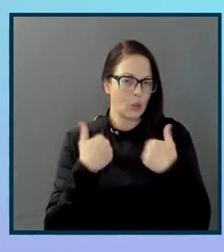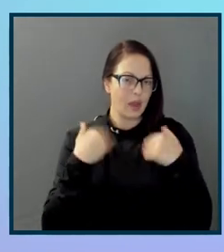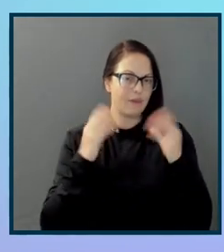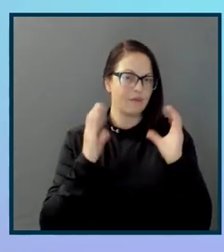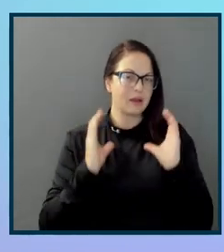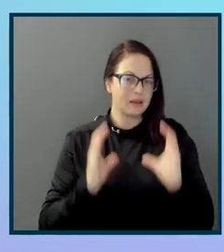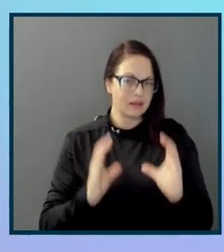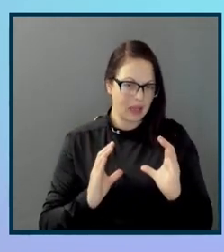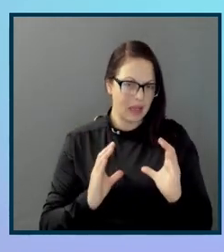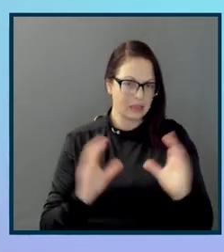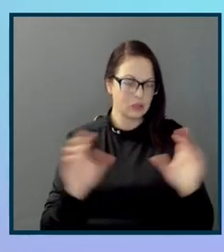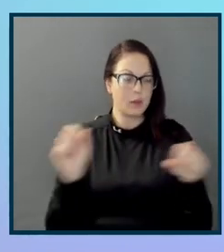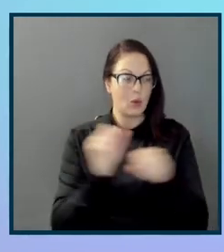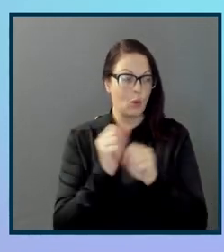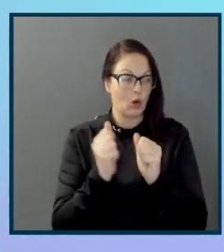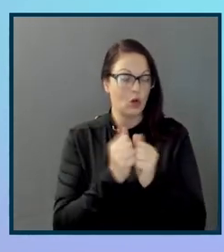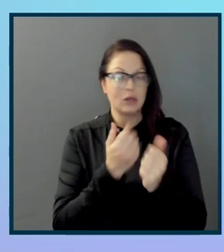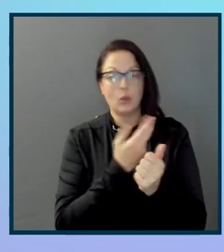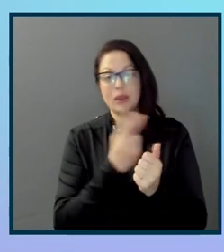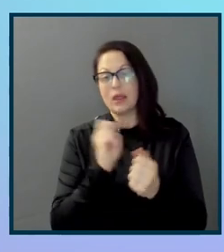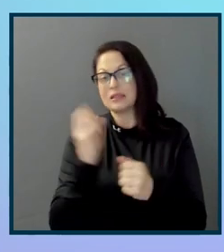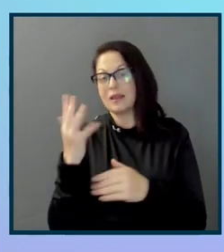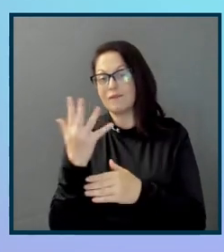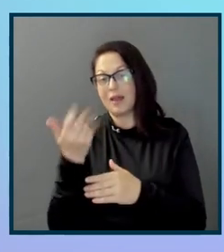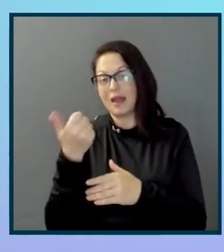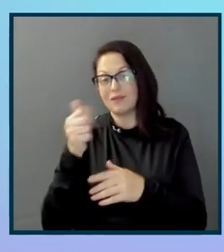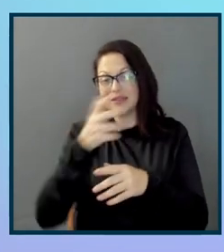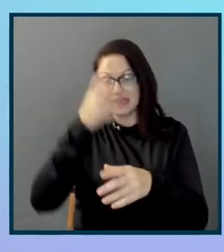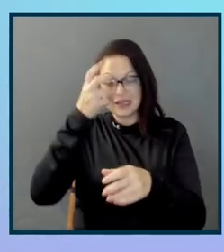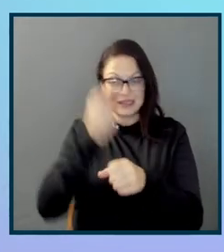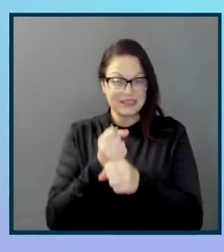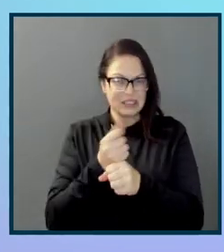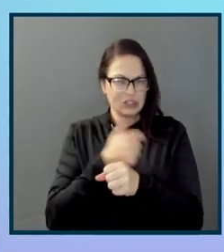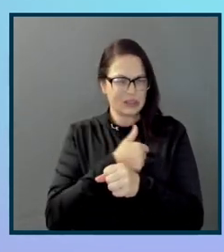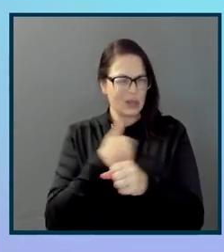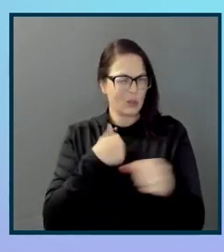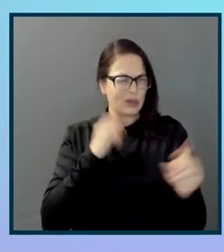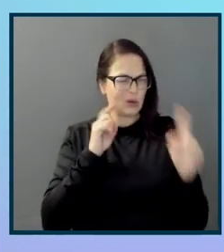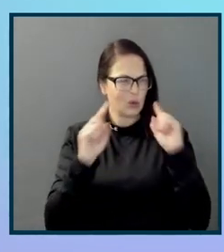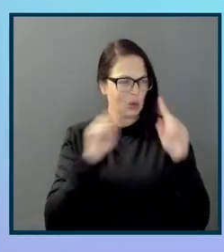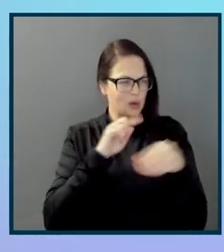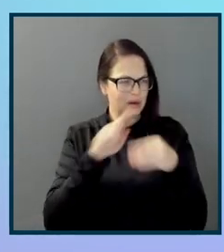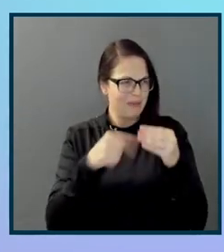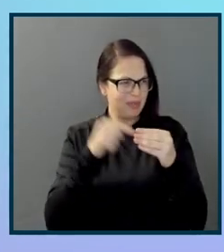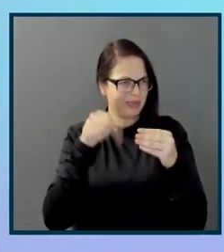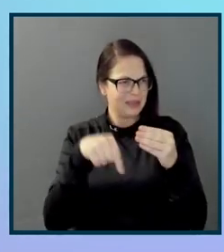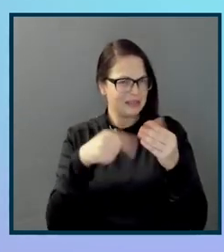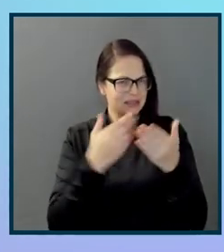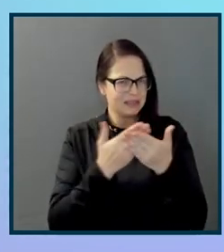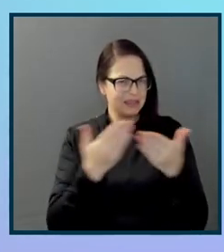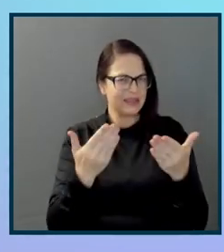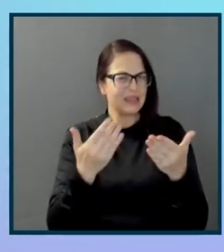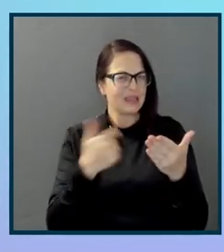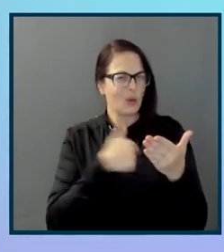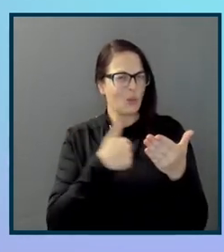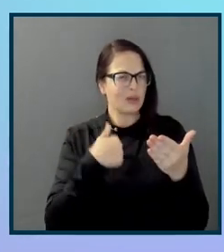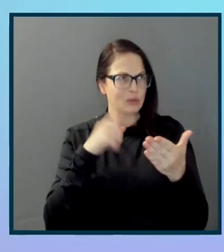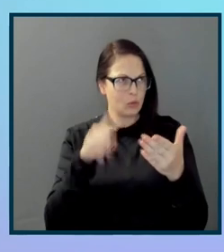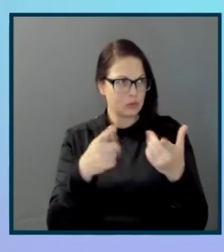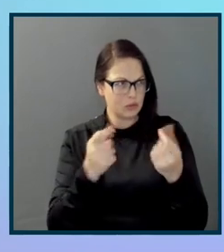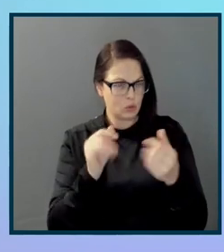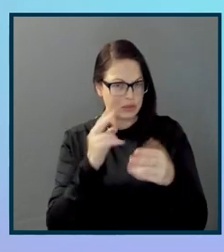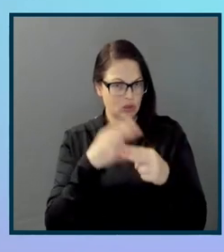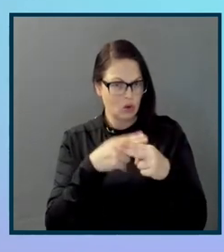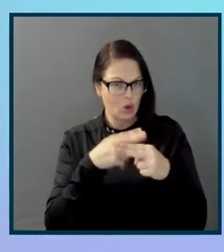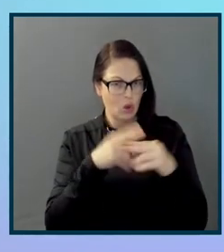who have been working with us for five, 10 years coming and saying, oh, we heard about this thing that we are supposed to be doing. It's called accessibility. Have you heard of